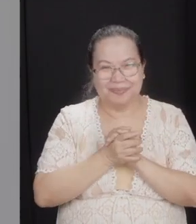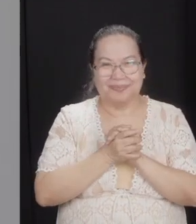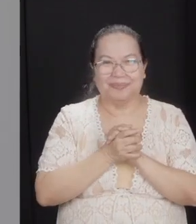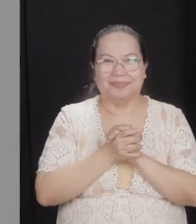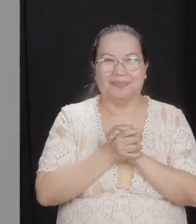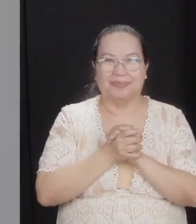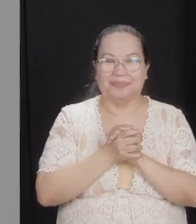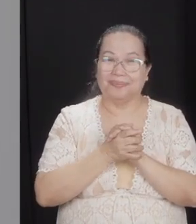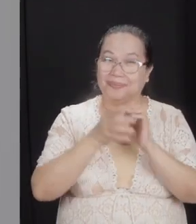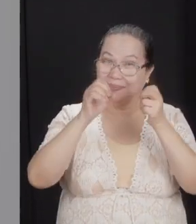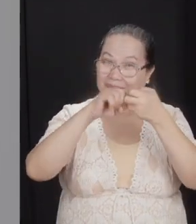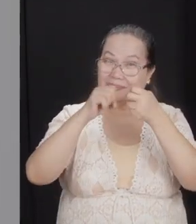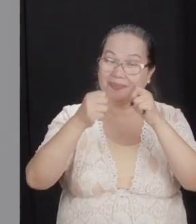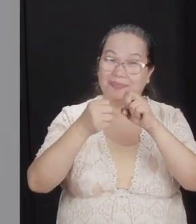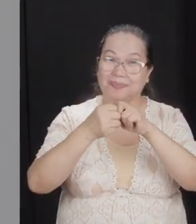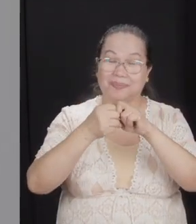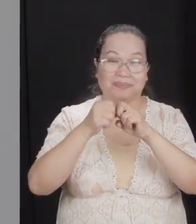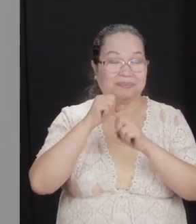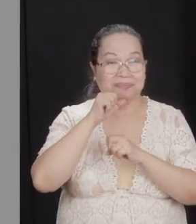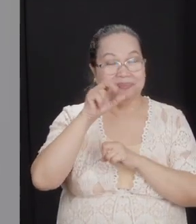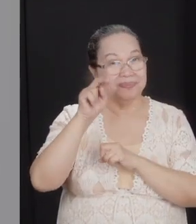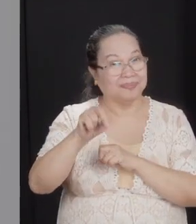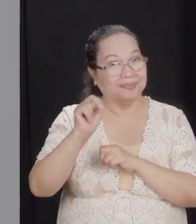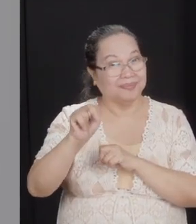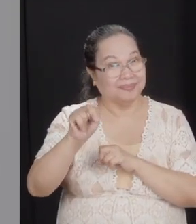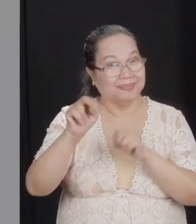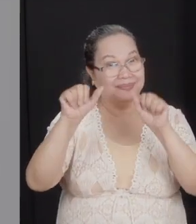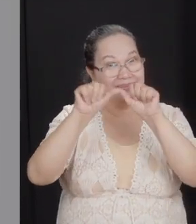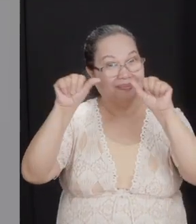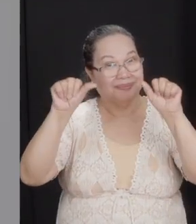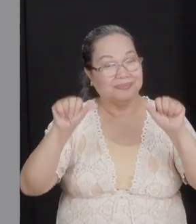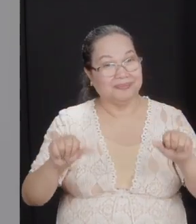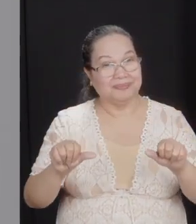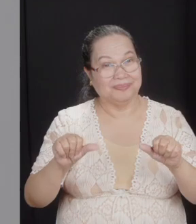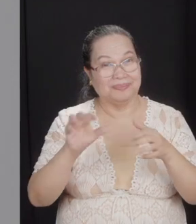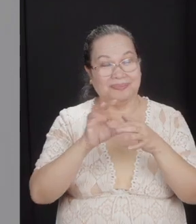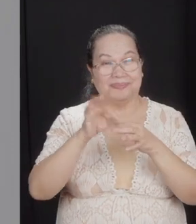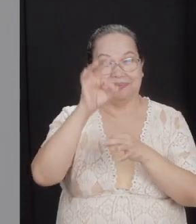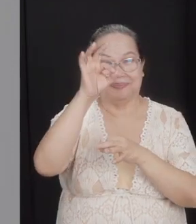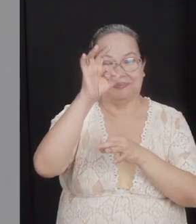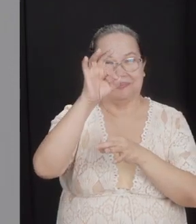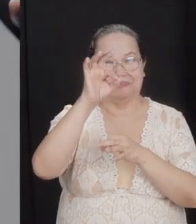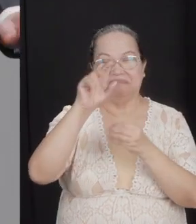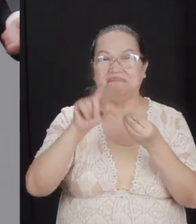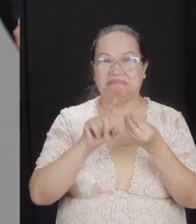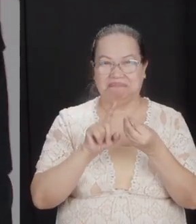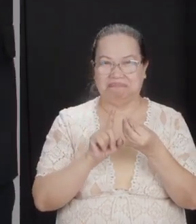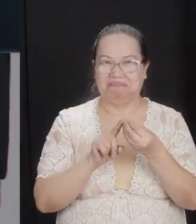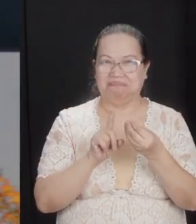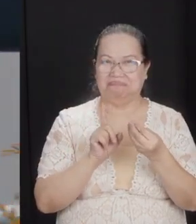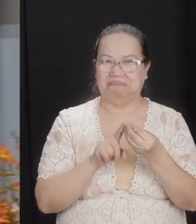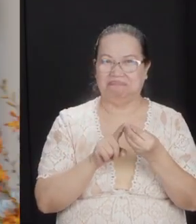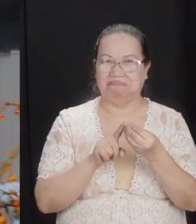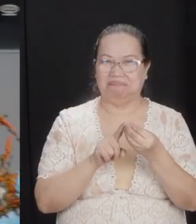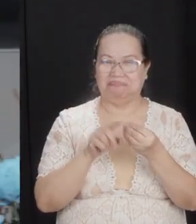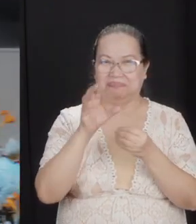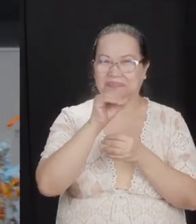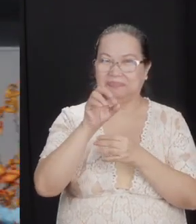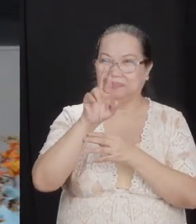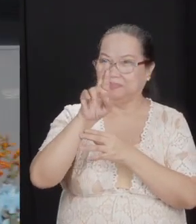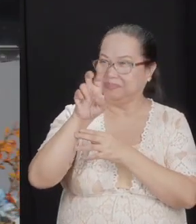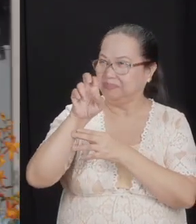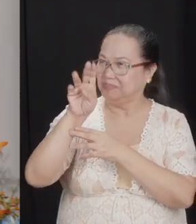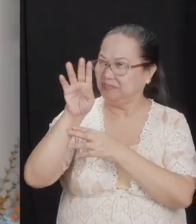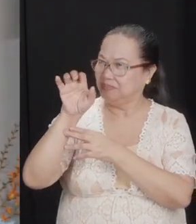The problem with the unnecessary altar is that it was a spiritual issue. And Reuben, God, and